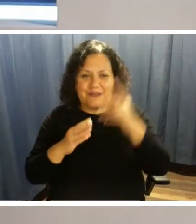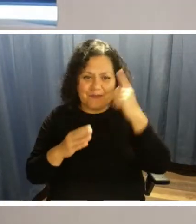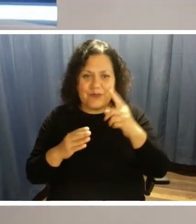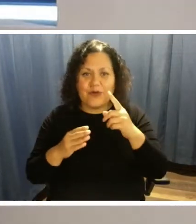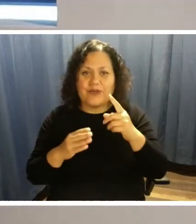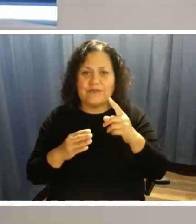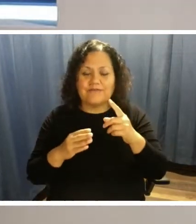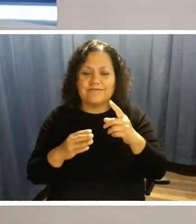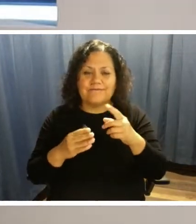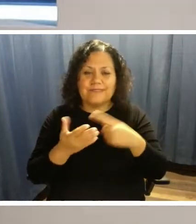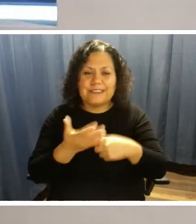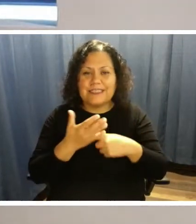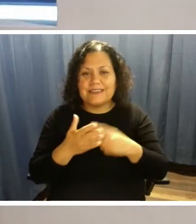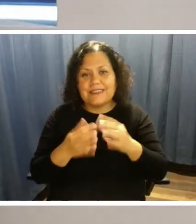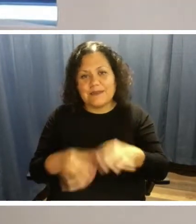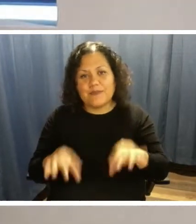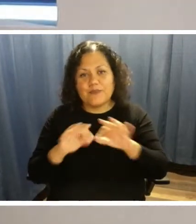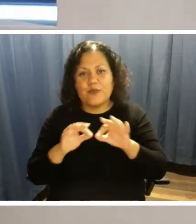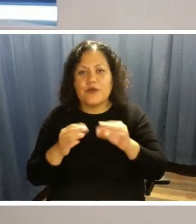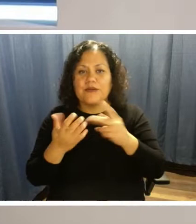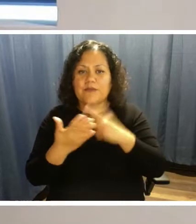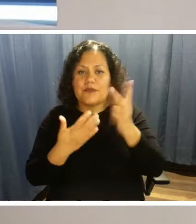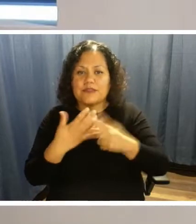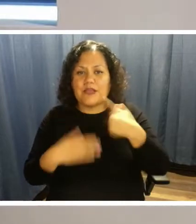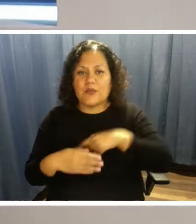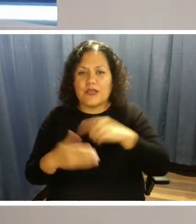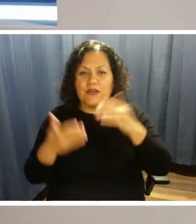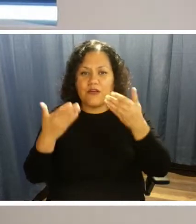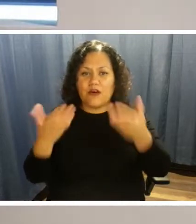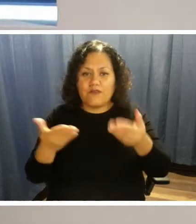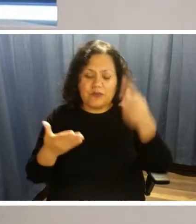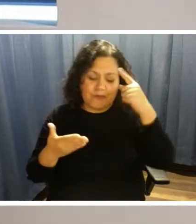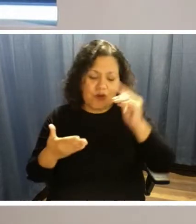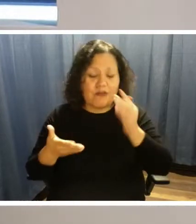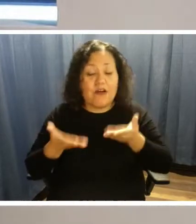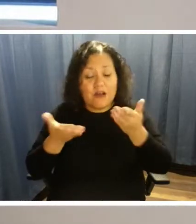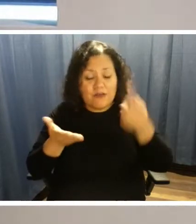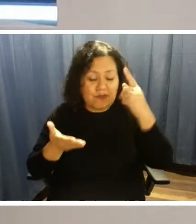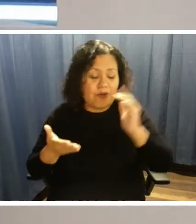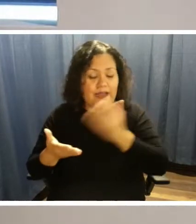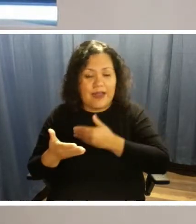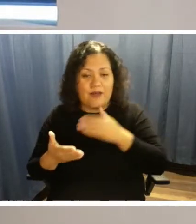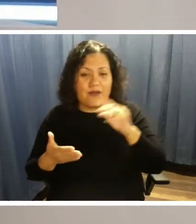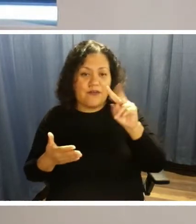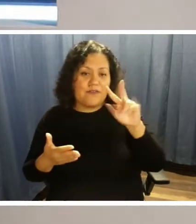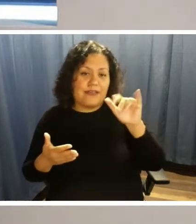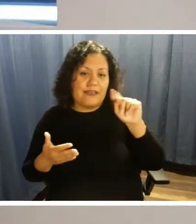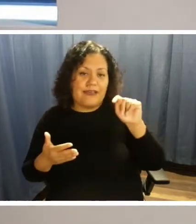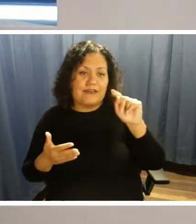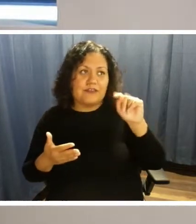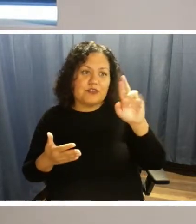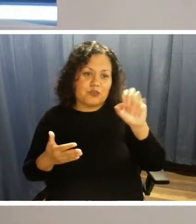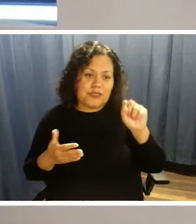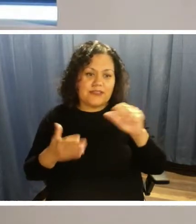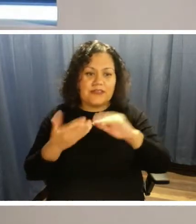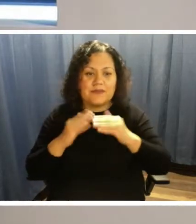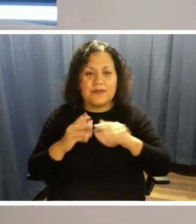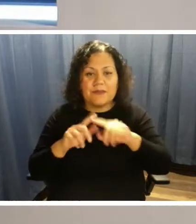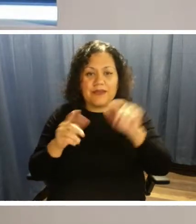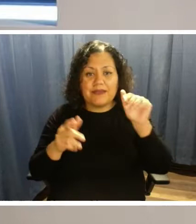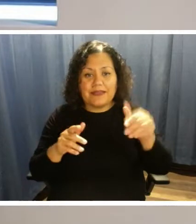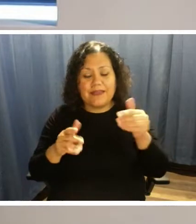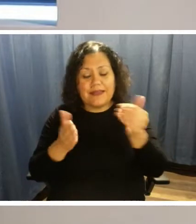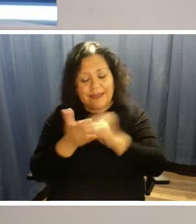offer to our VIA Trans community. So, we're going to get started, but before we do that, I'd like to remind you to remember to dial star 3